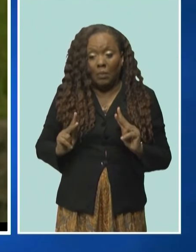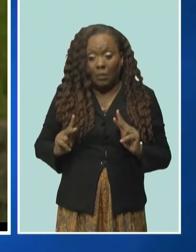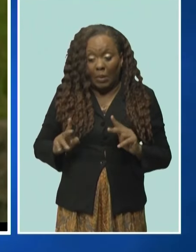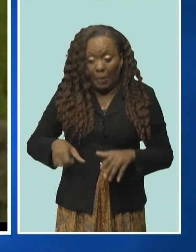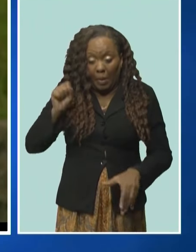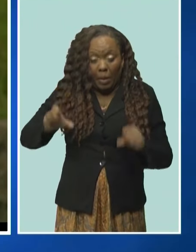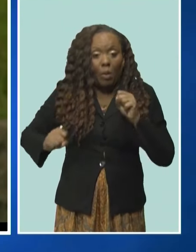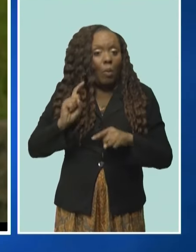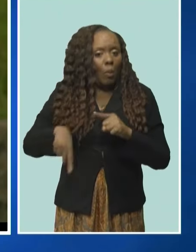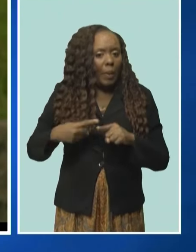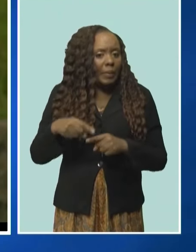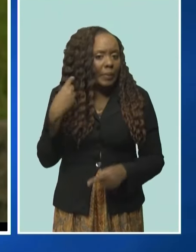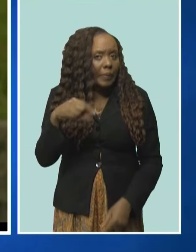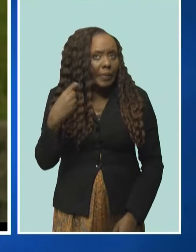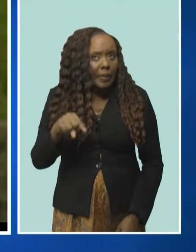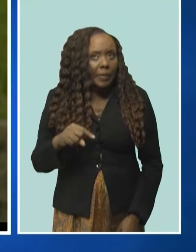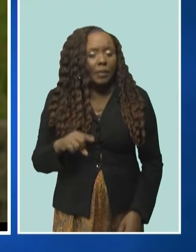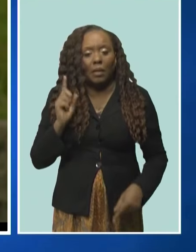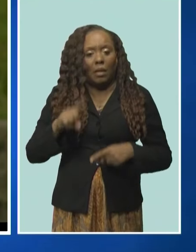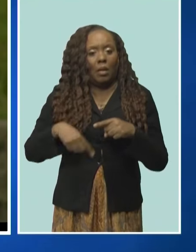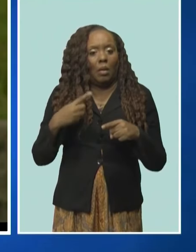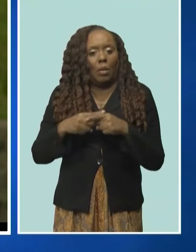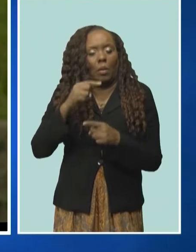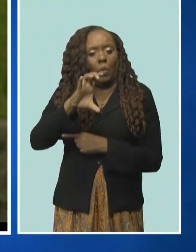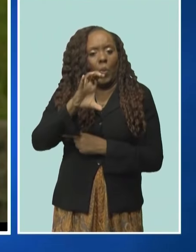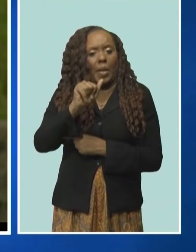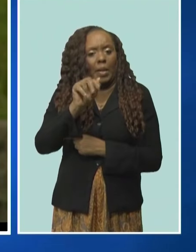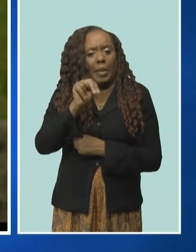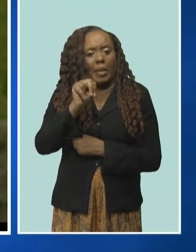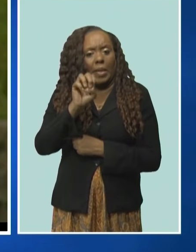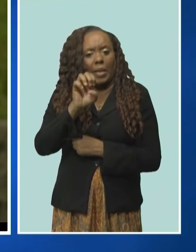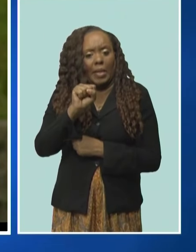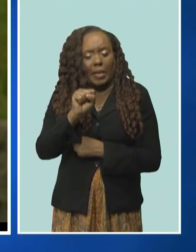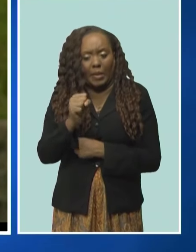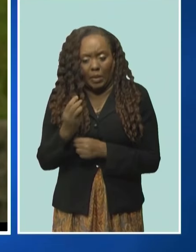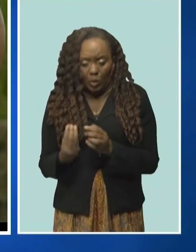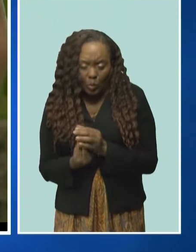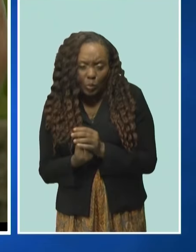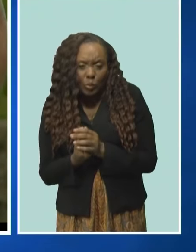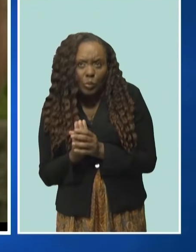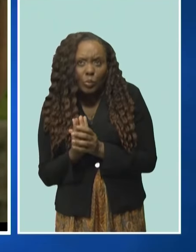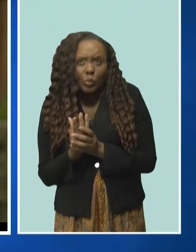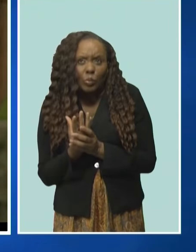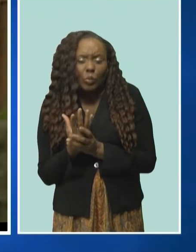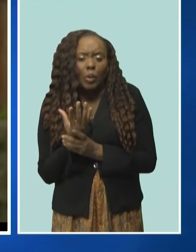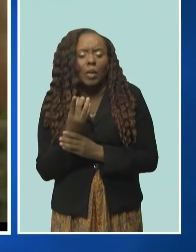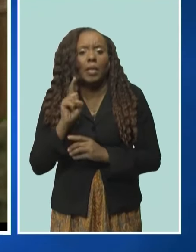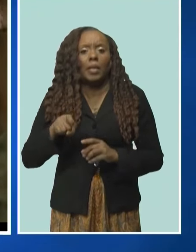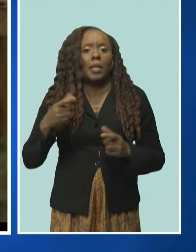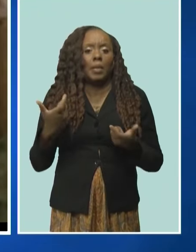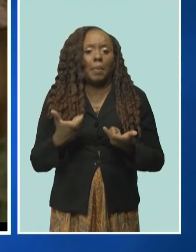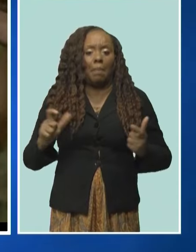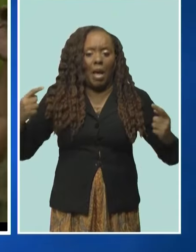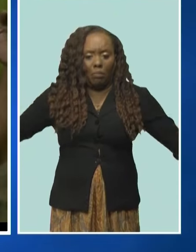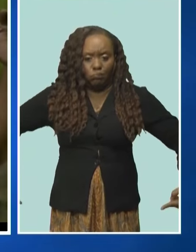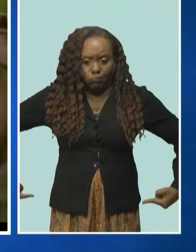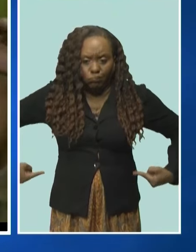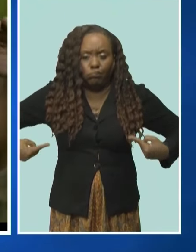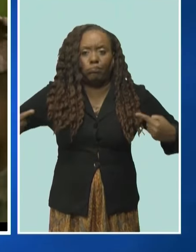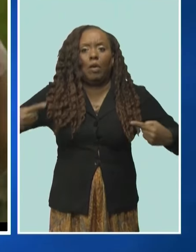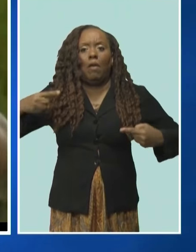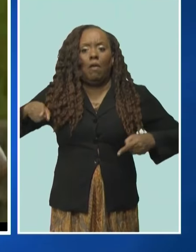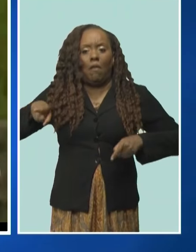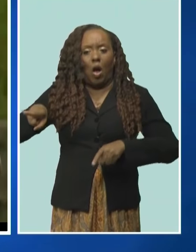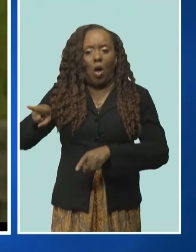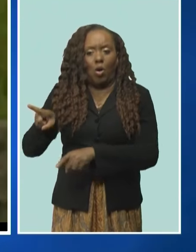Cowich. When canes start to grow, you then have to get what you call the high clear tractors to go through and do spraying.